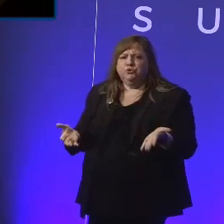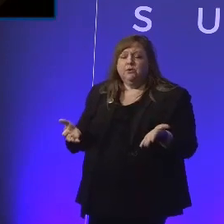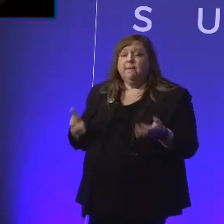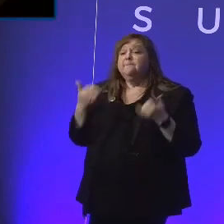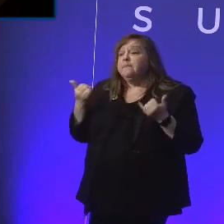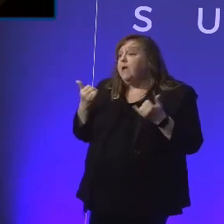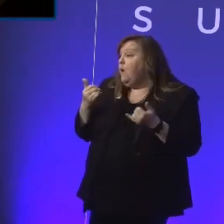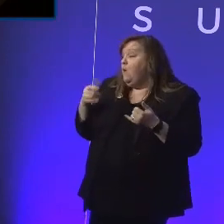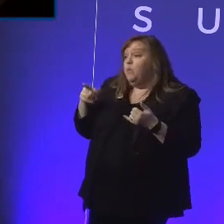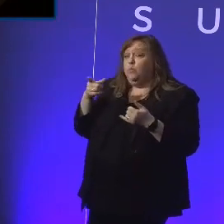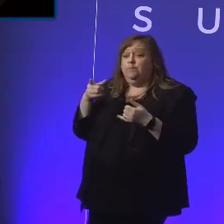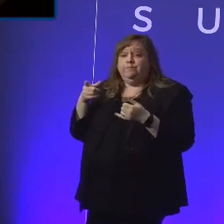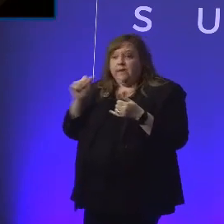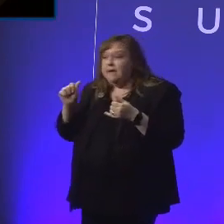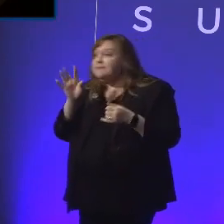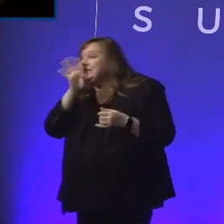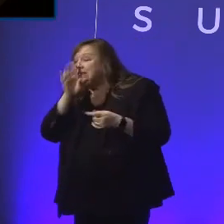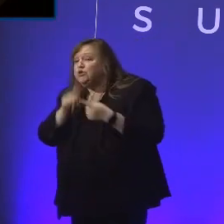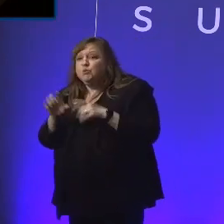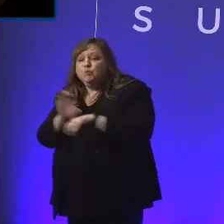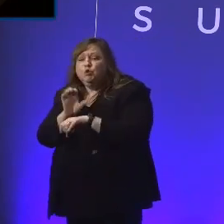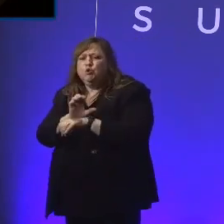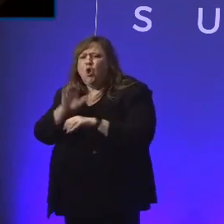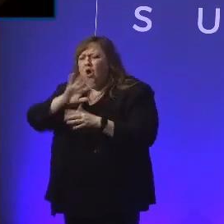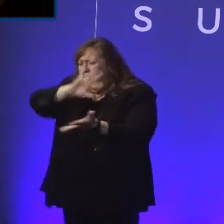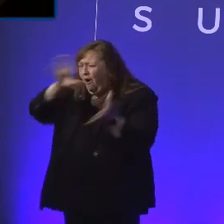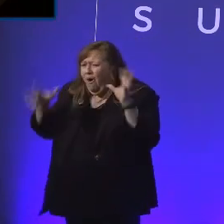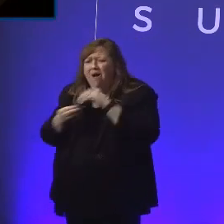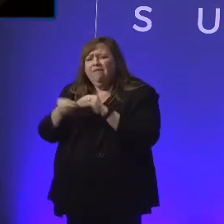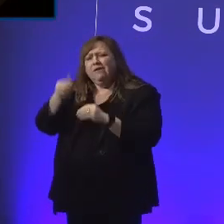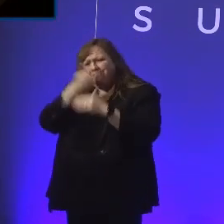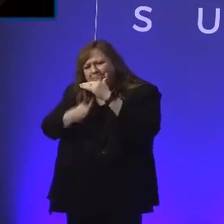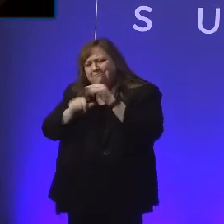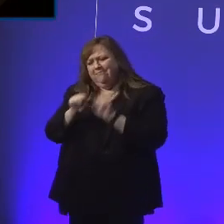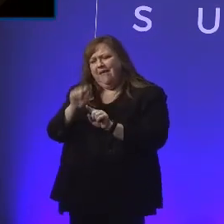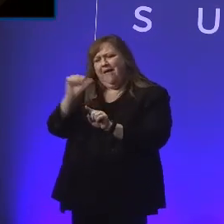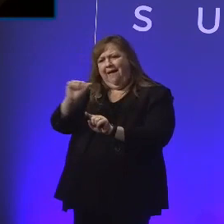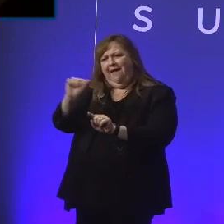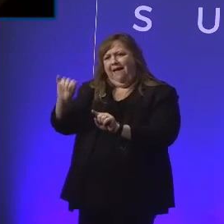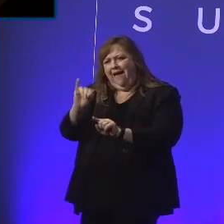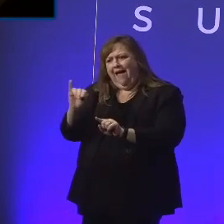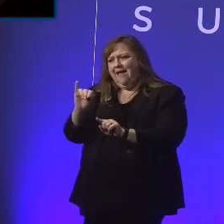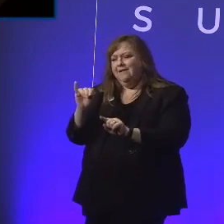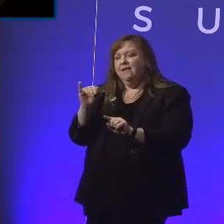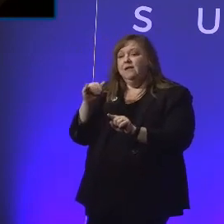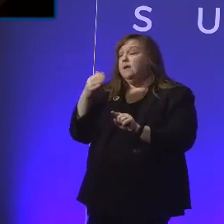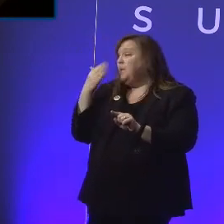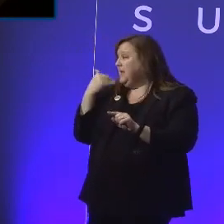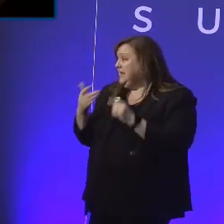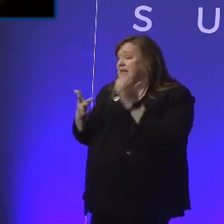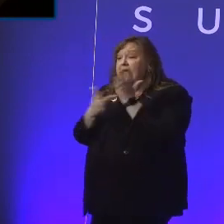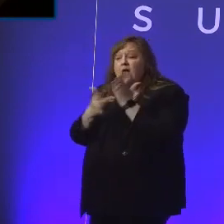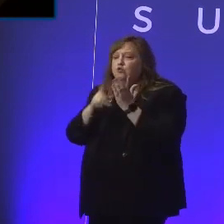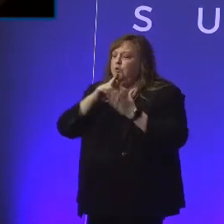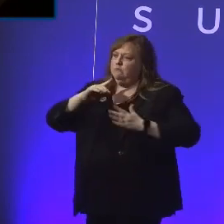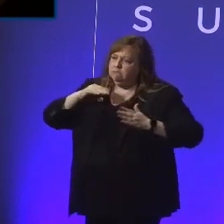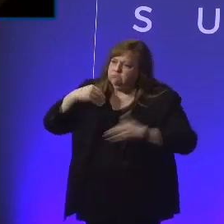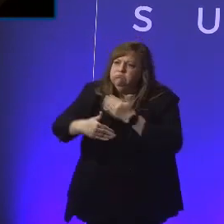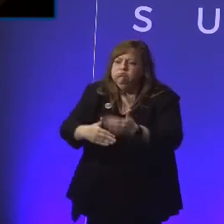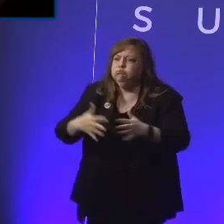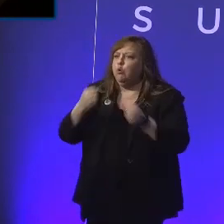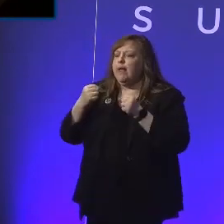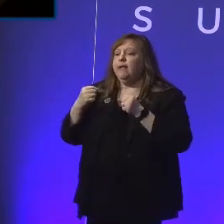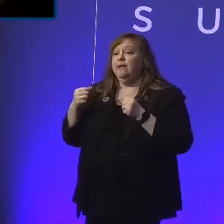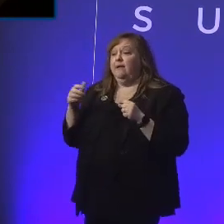All of this is the advent of AI. And because technology is really moving quickly now and the pandemic, has